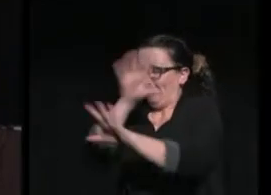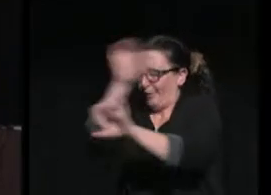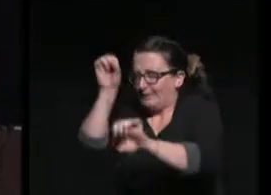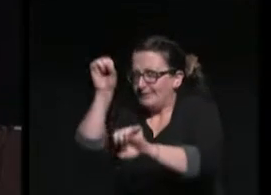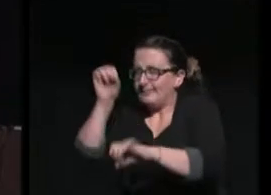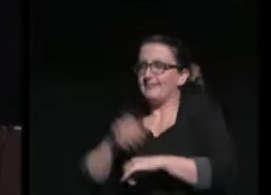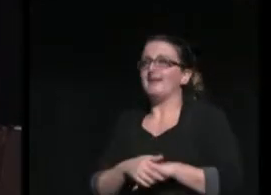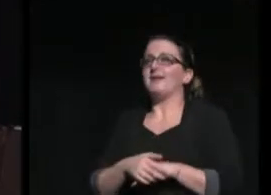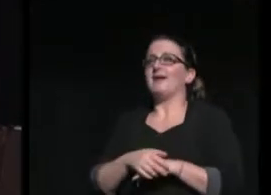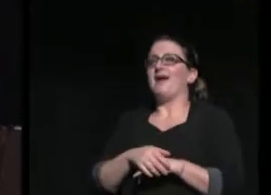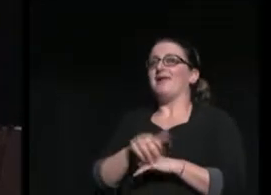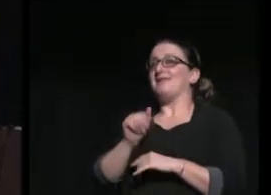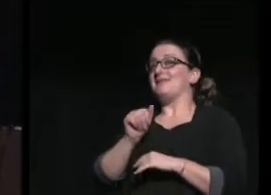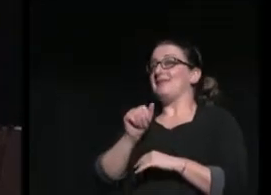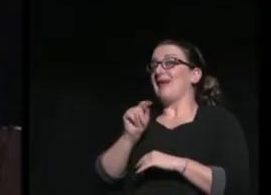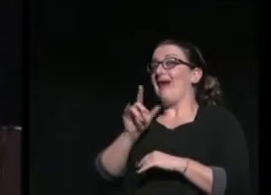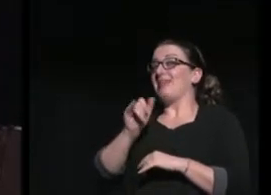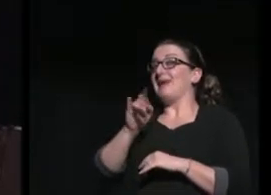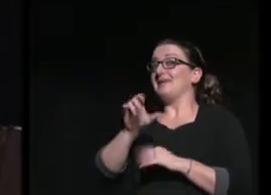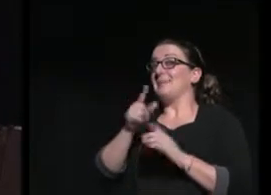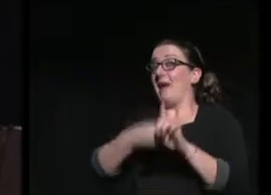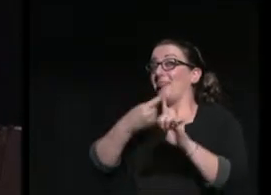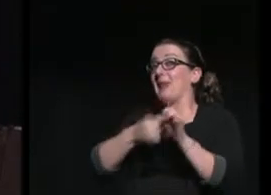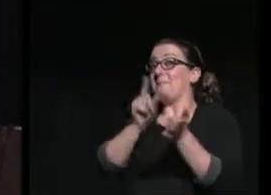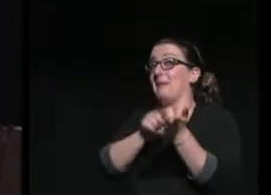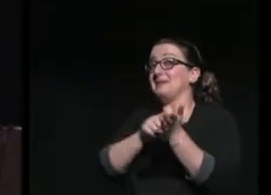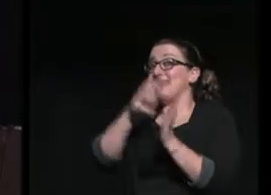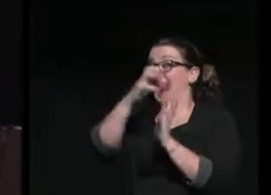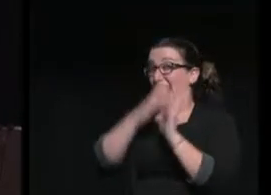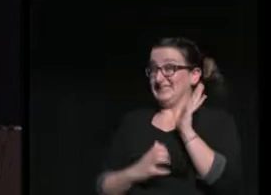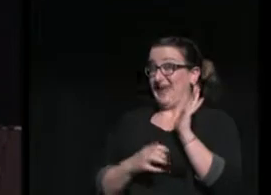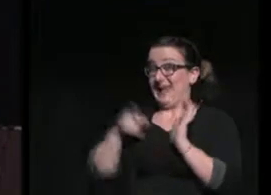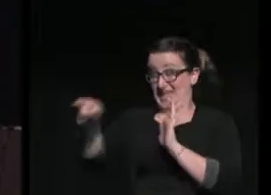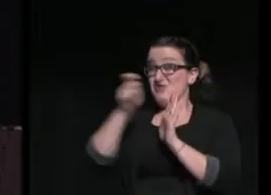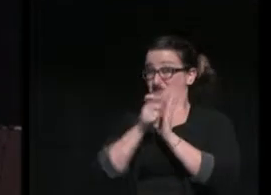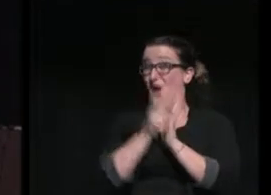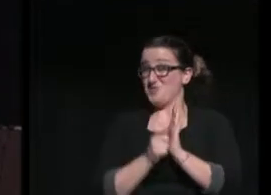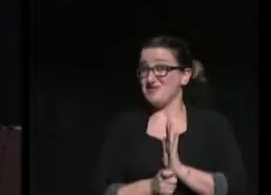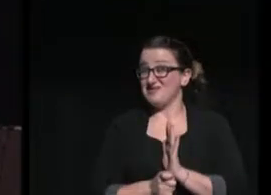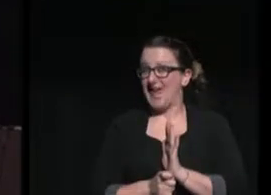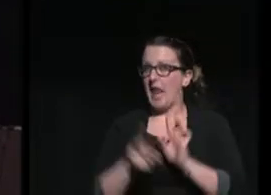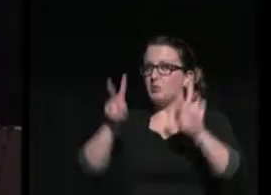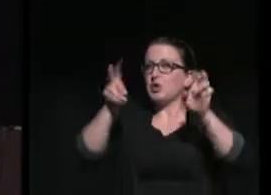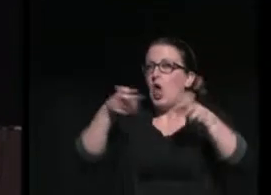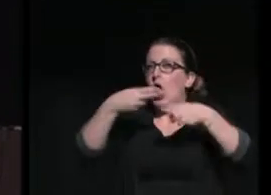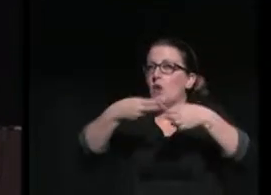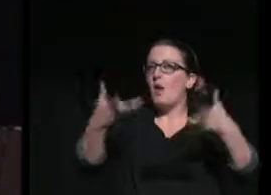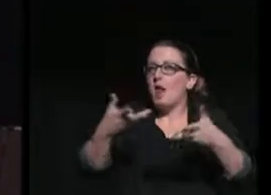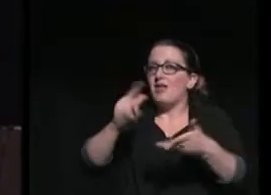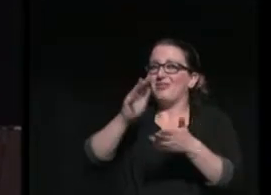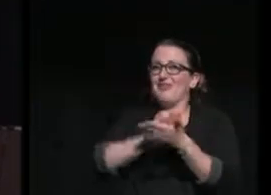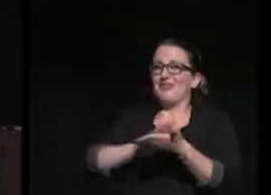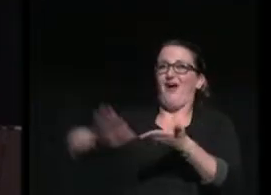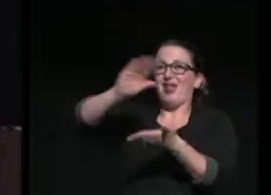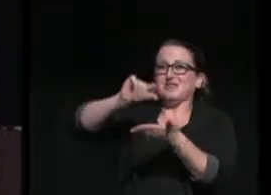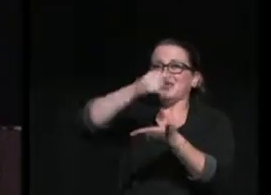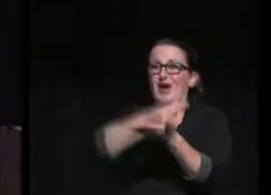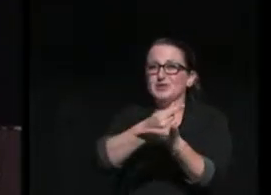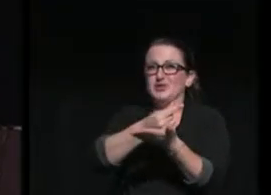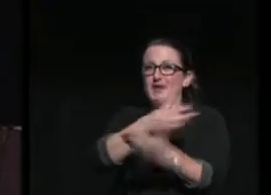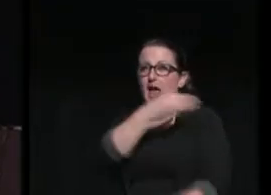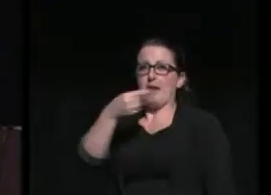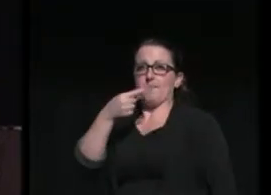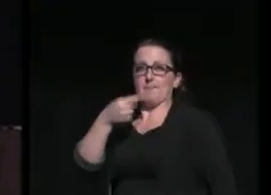Atlantic Monthly published an essay that he authored, and it was titled The College Graduate and Public Life.